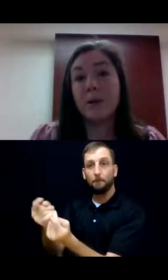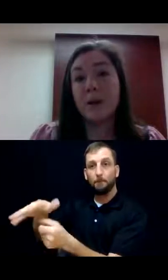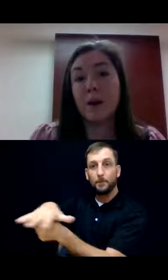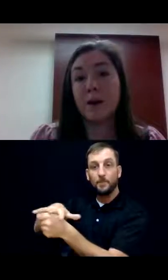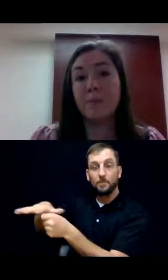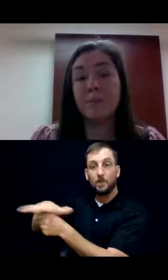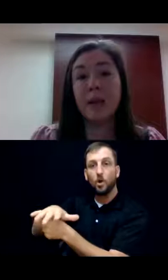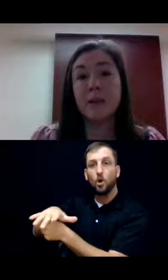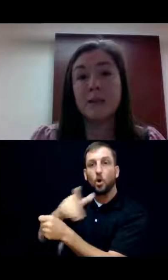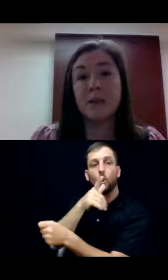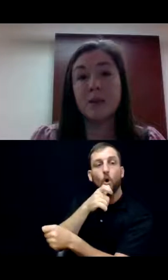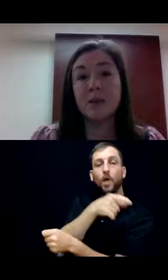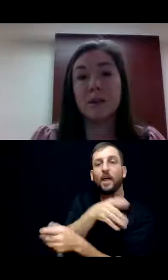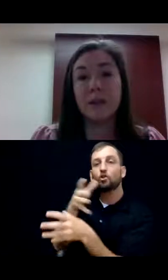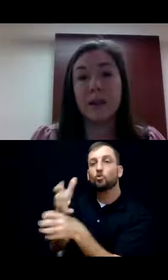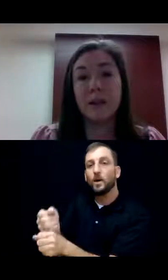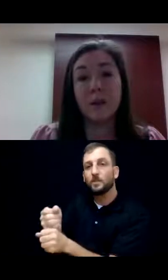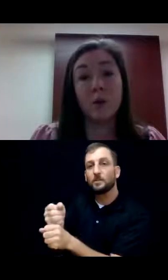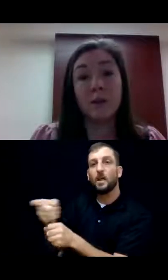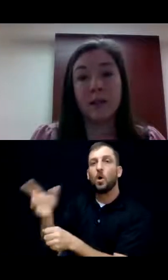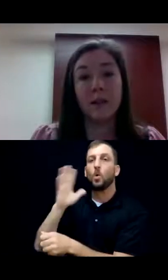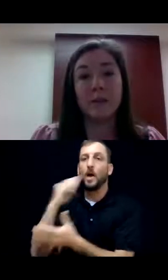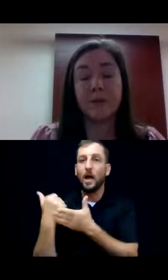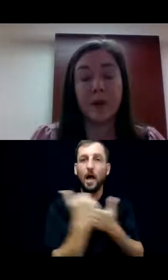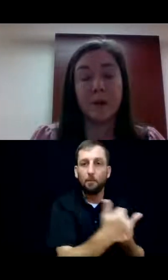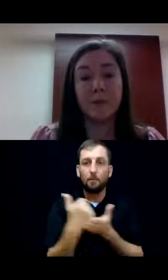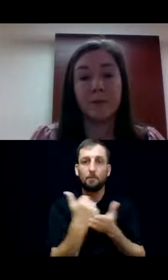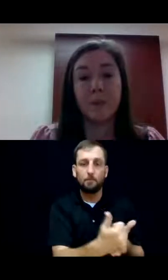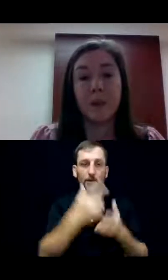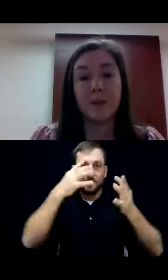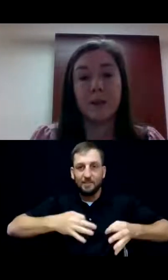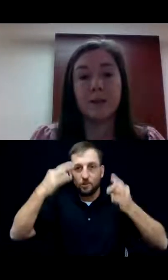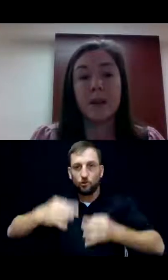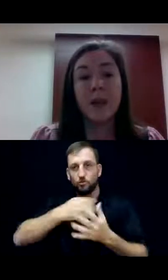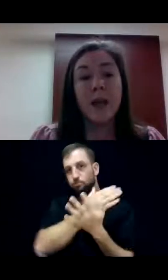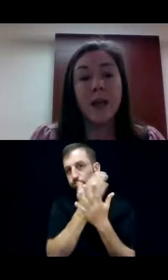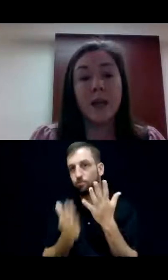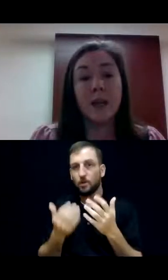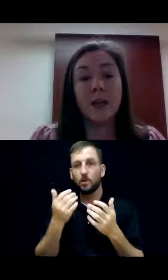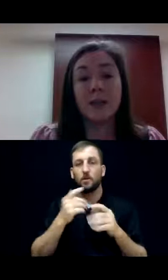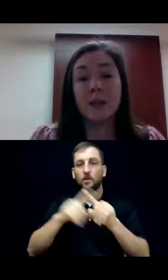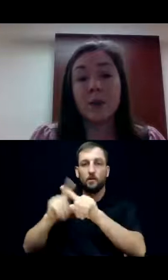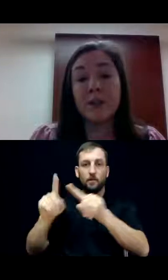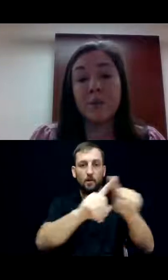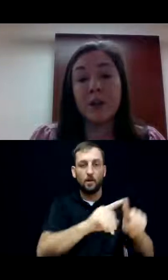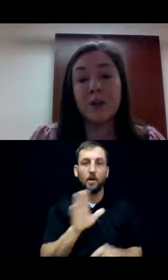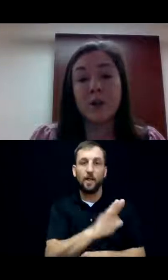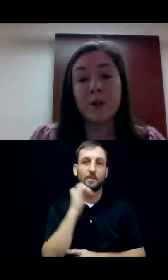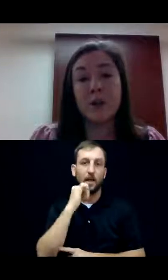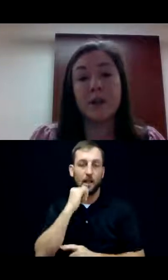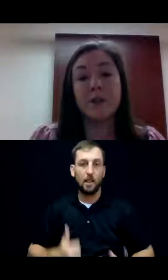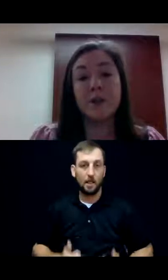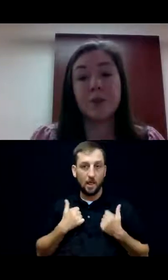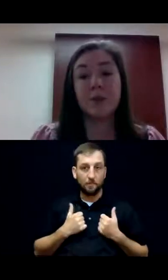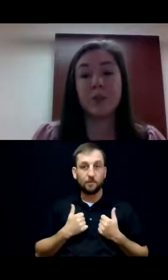them with making decisions in all daily life areas. And it's going to be an